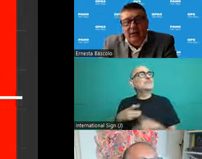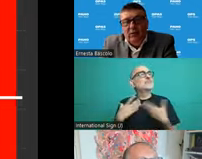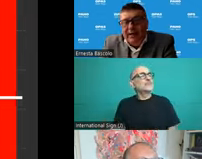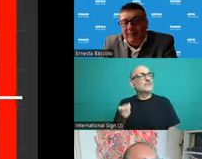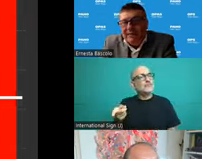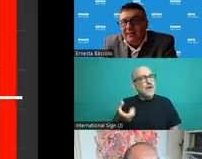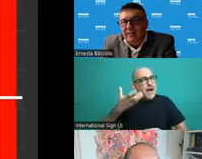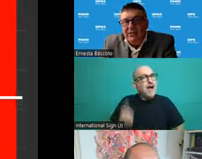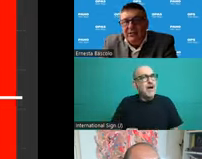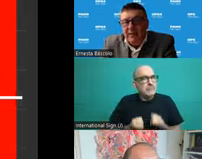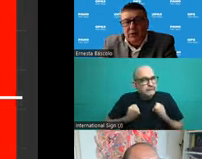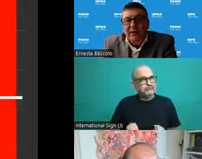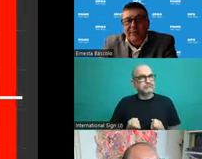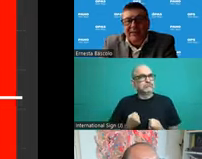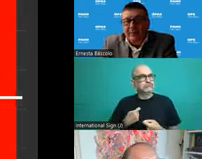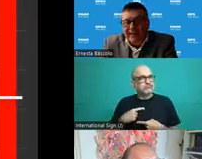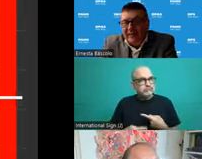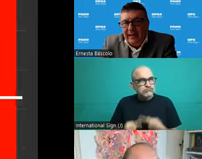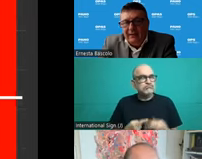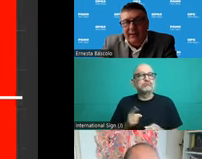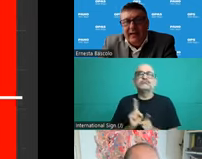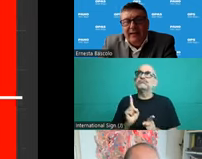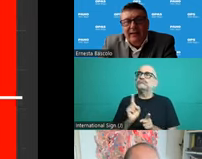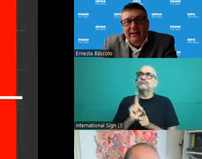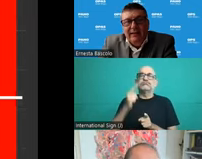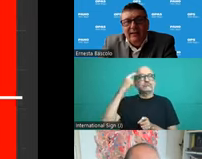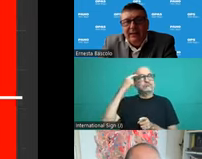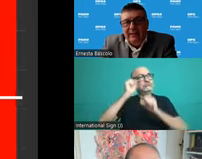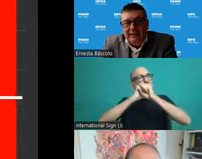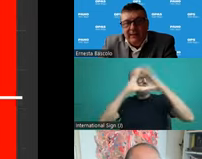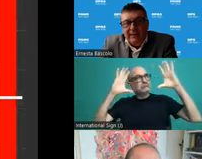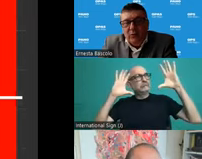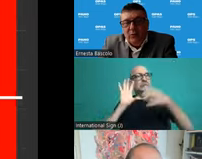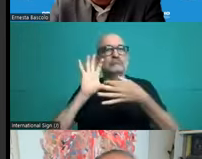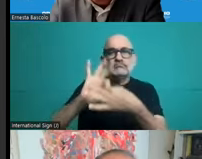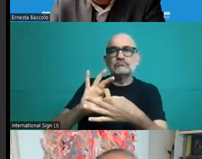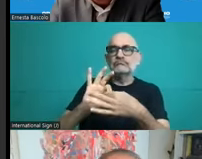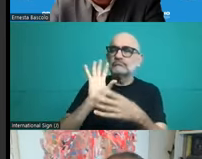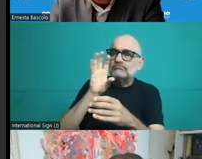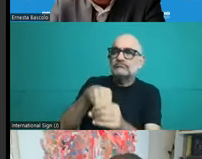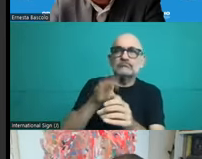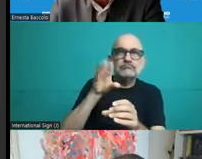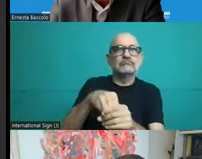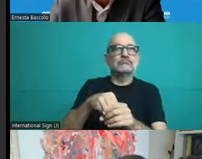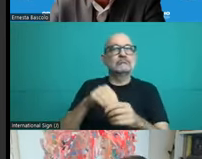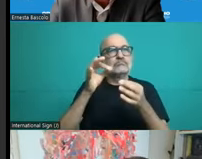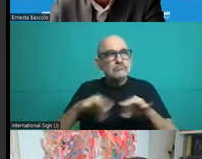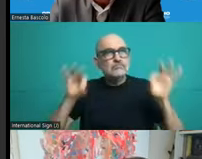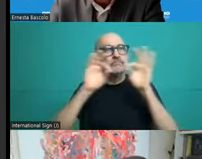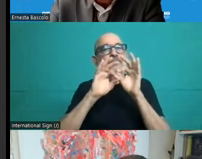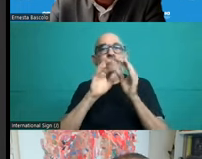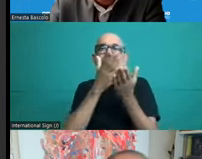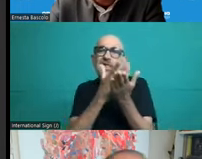health insurance that seemed to be totally marginal. It was an